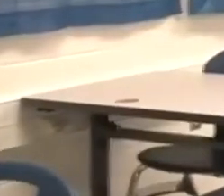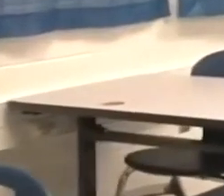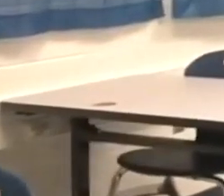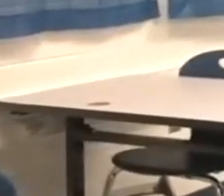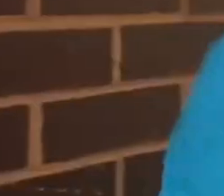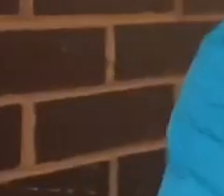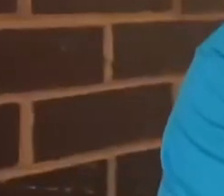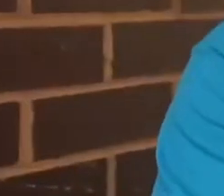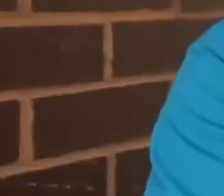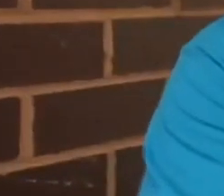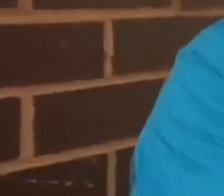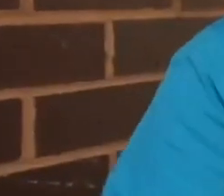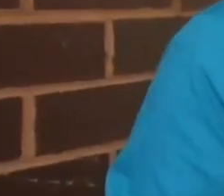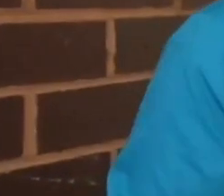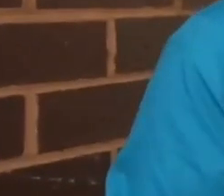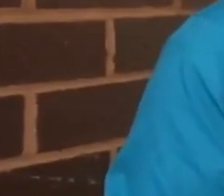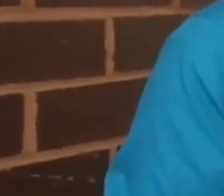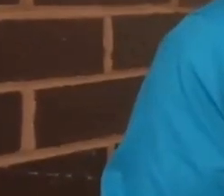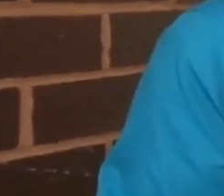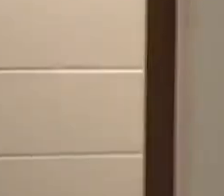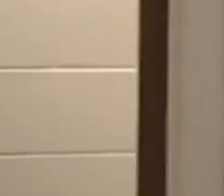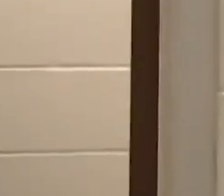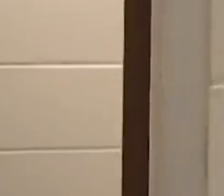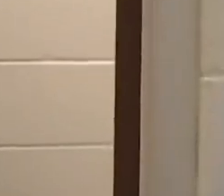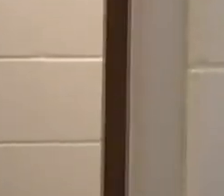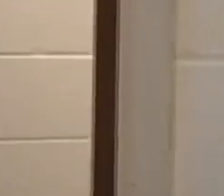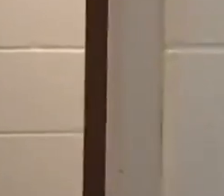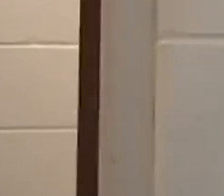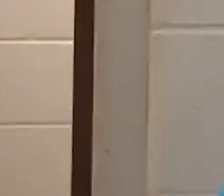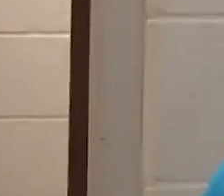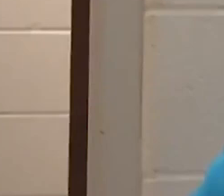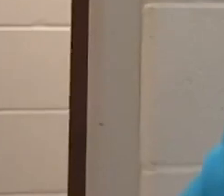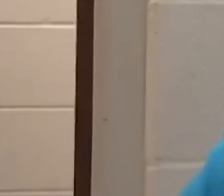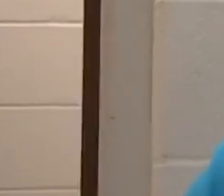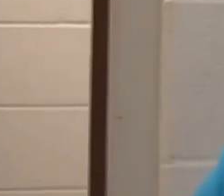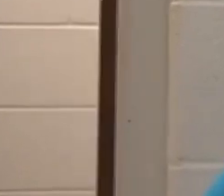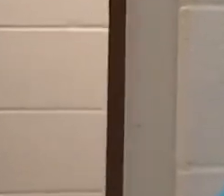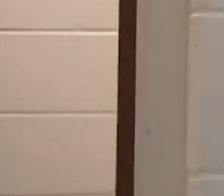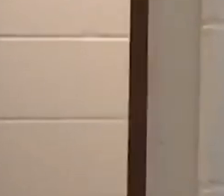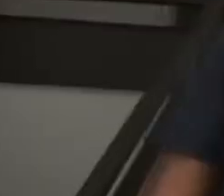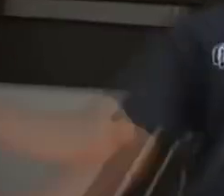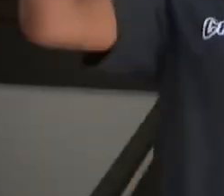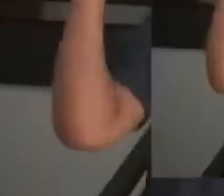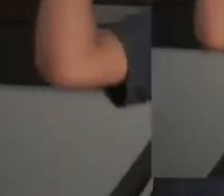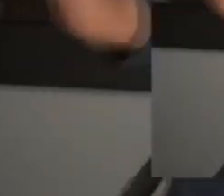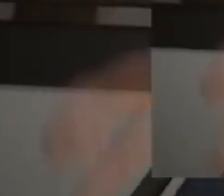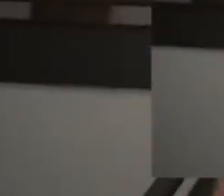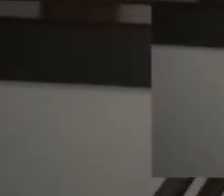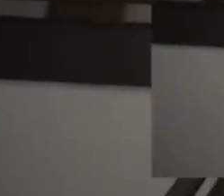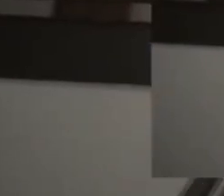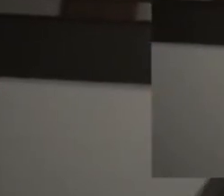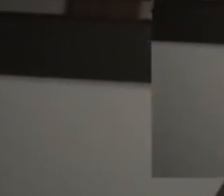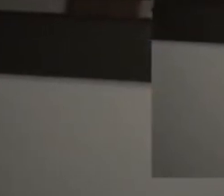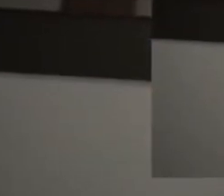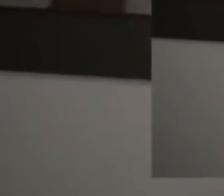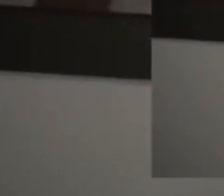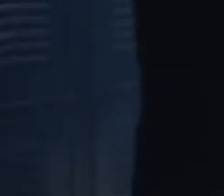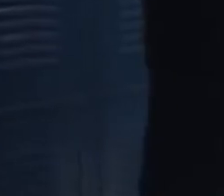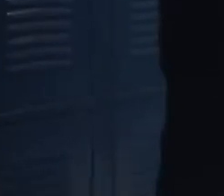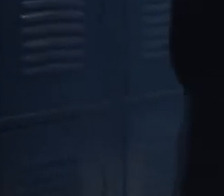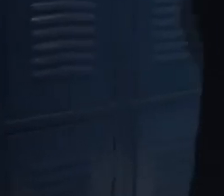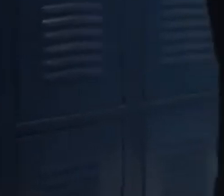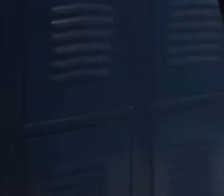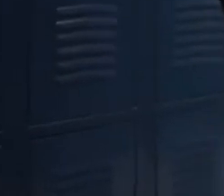it's the cdc not me you can't touch this hey don't wash your hands you can't touch this fresh new